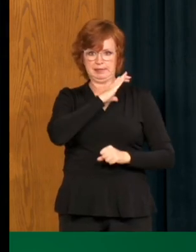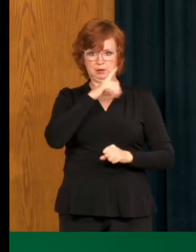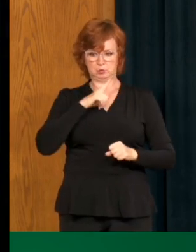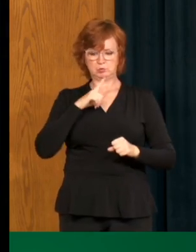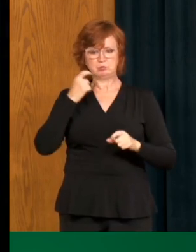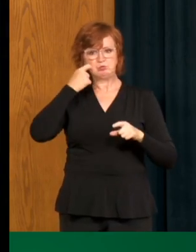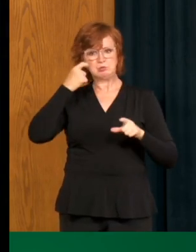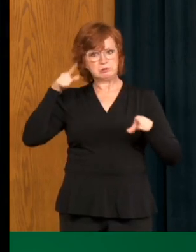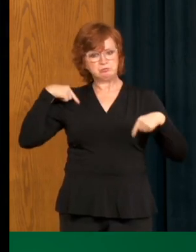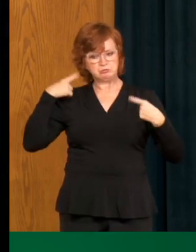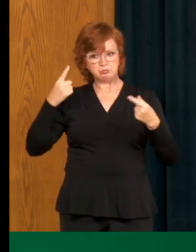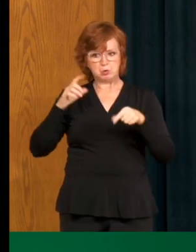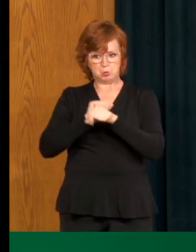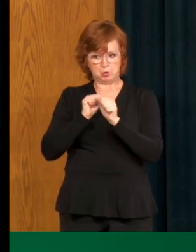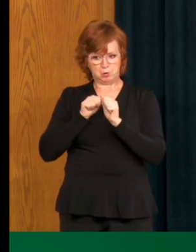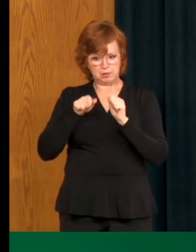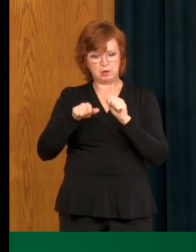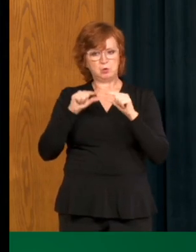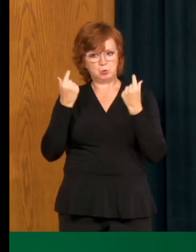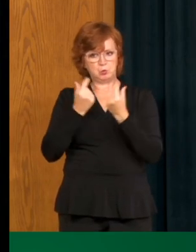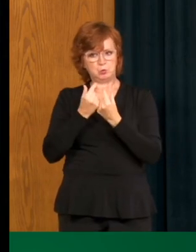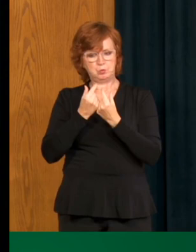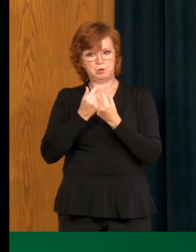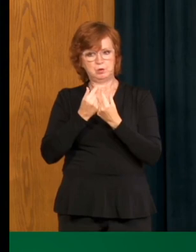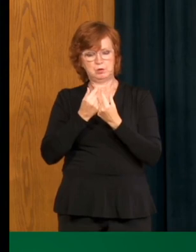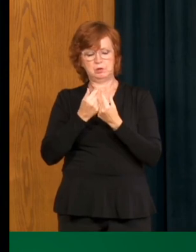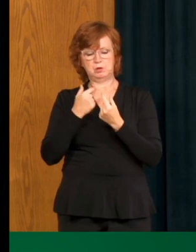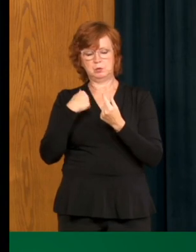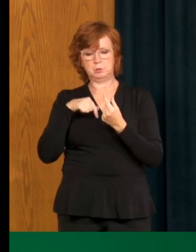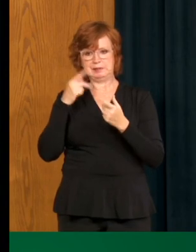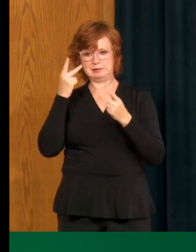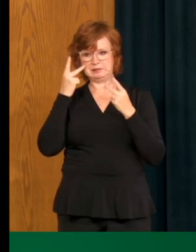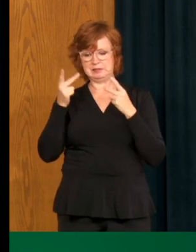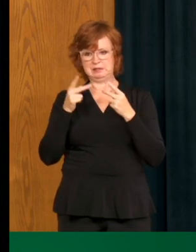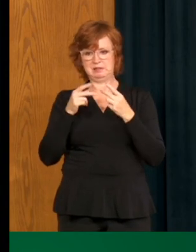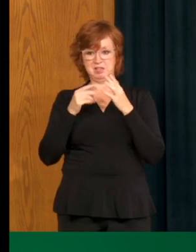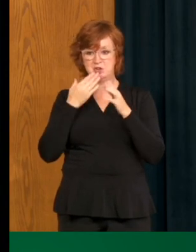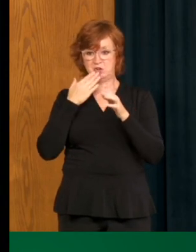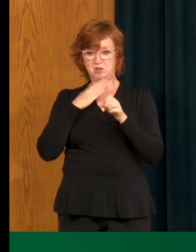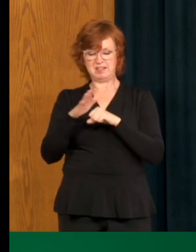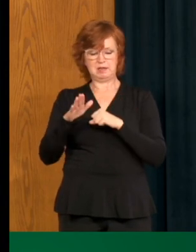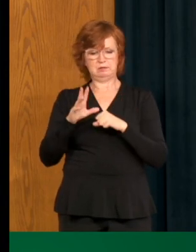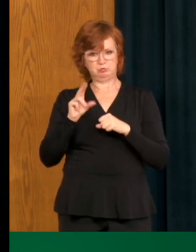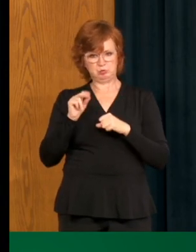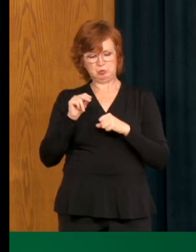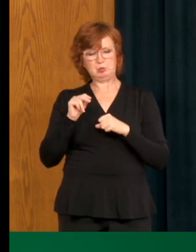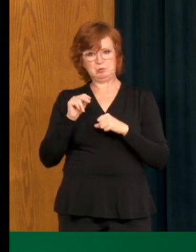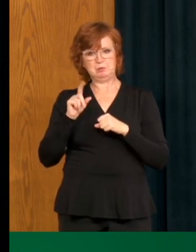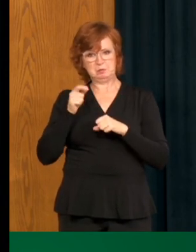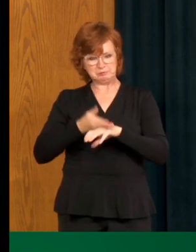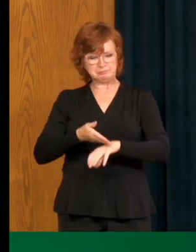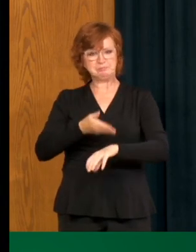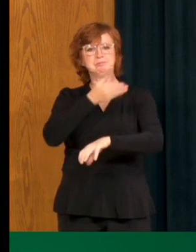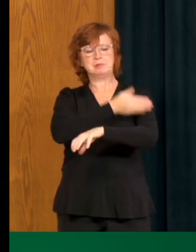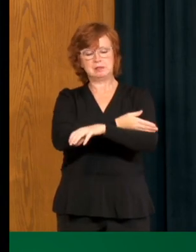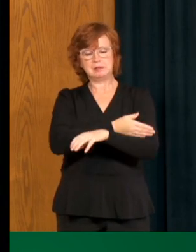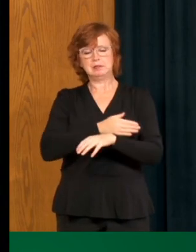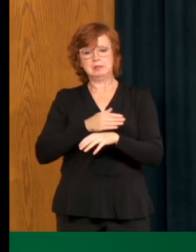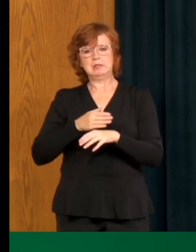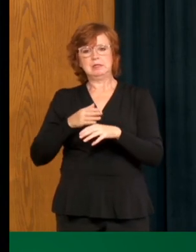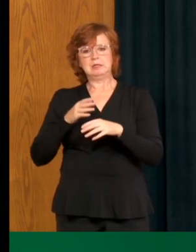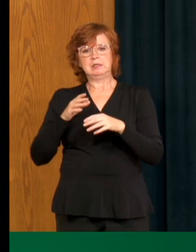now we are it's clear in the numbers that we need to do more than that. So now we are working directly with